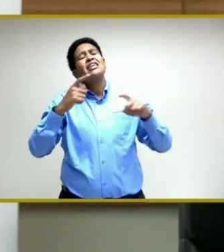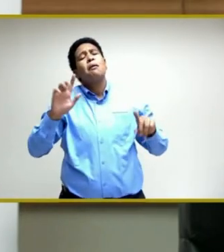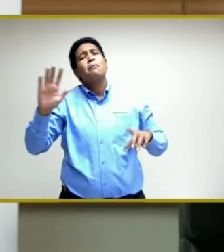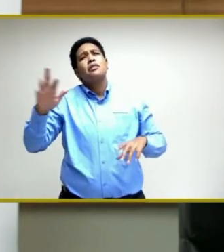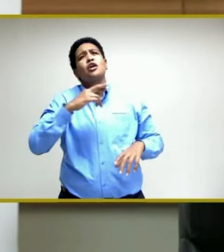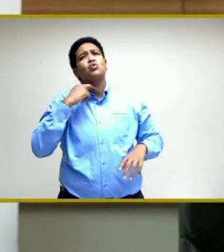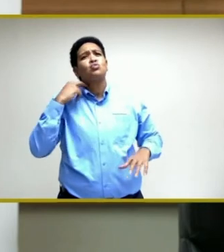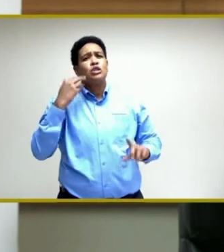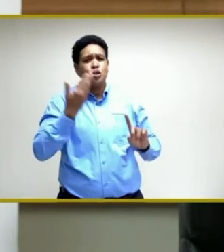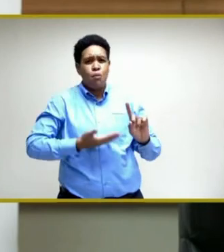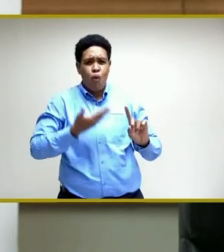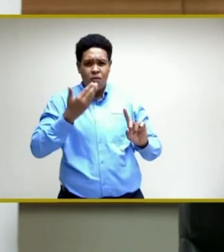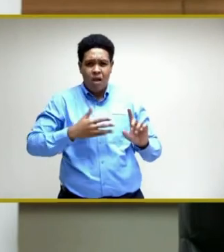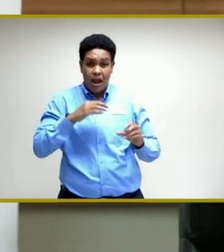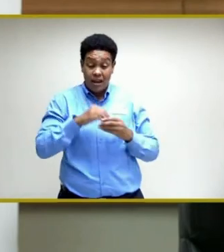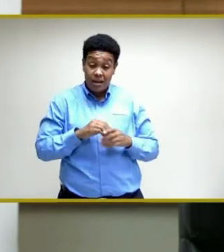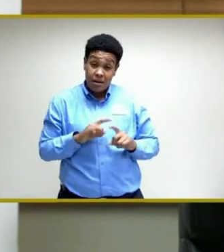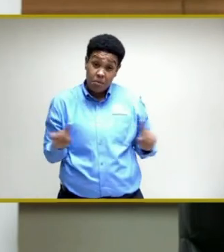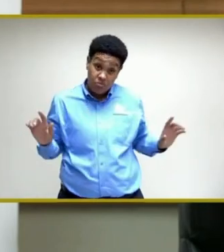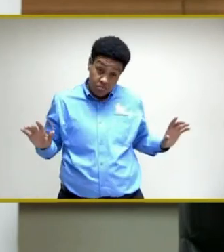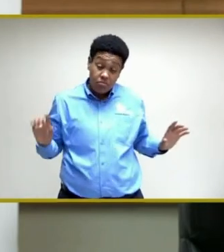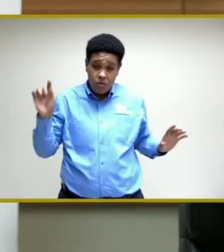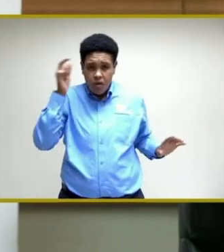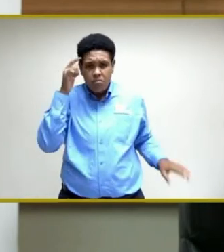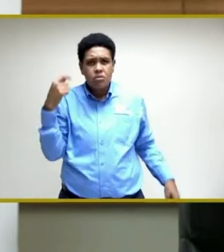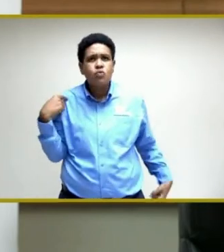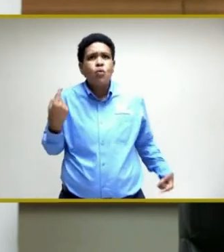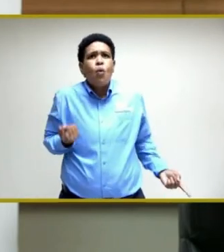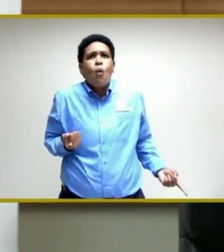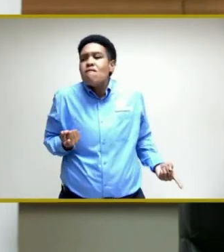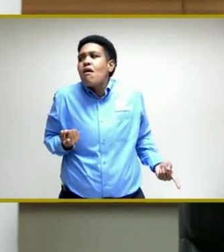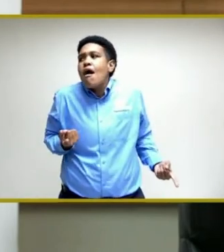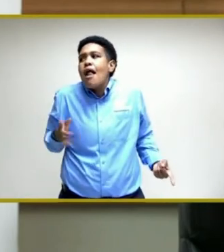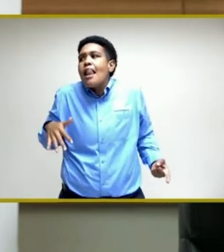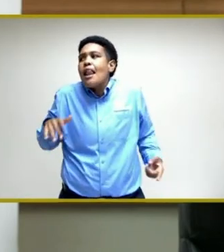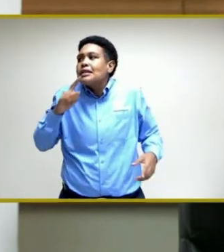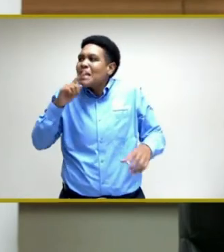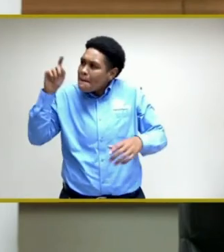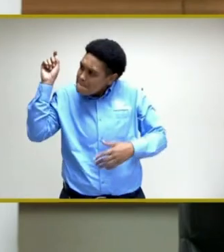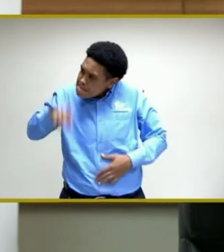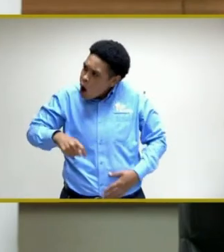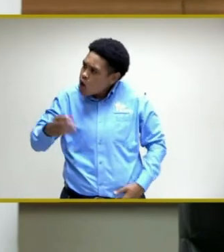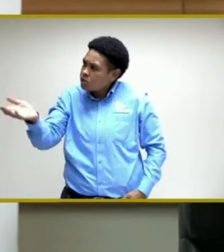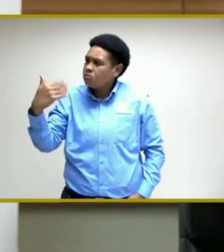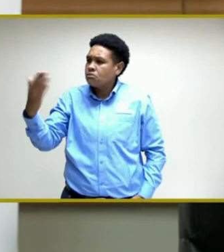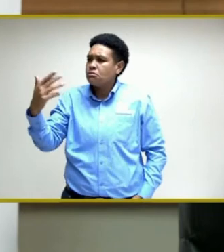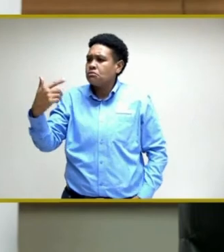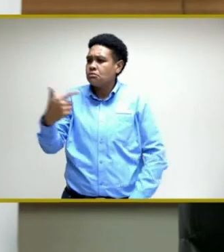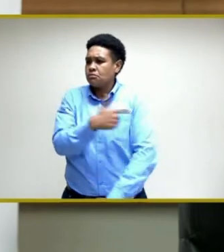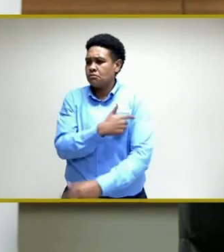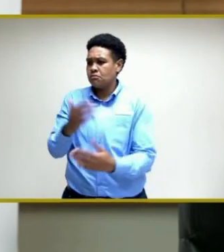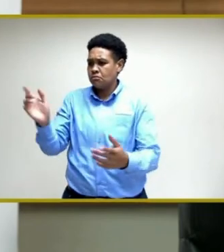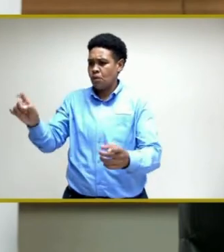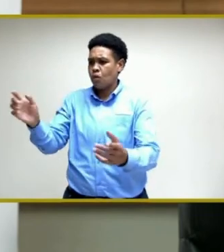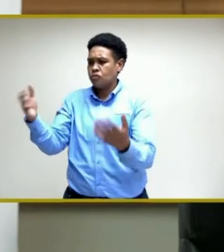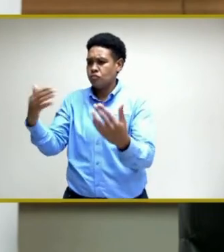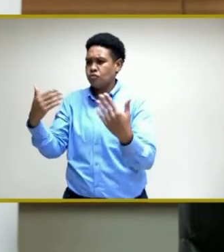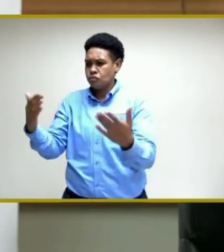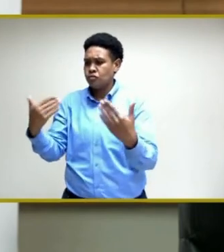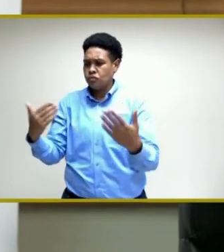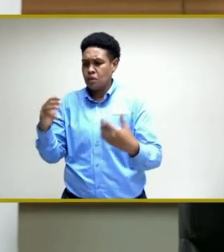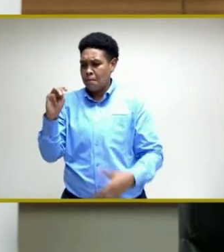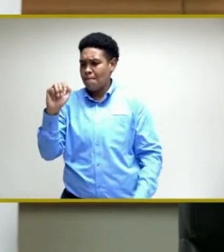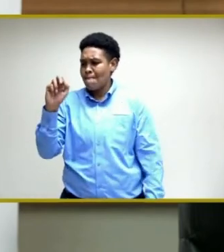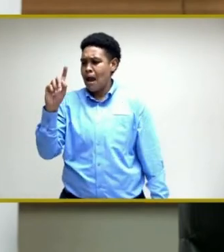risk profile. But the government has not put in place any mandatory or we're not